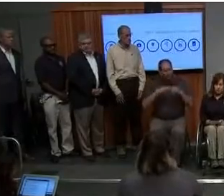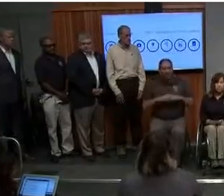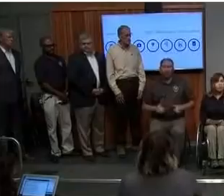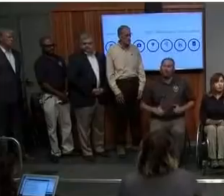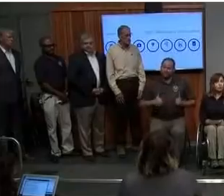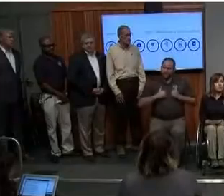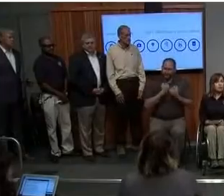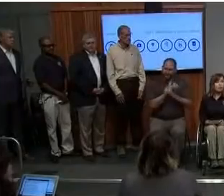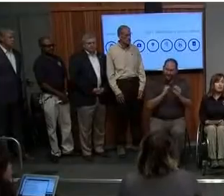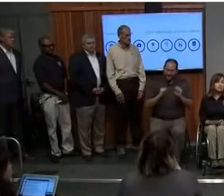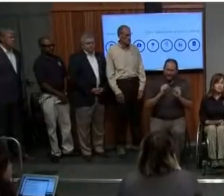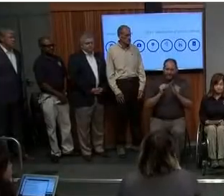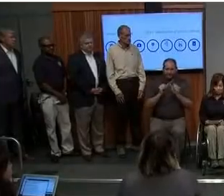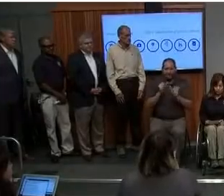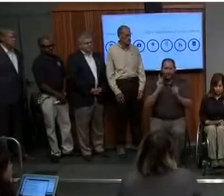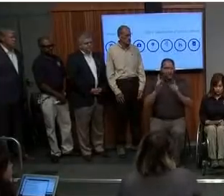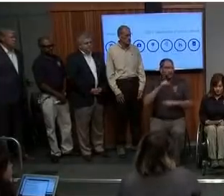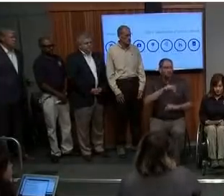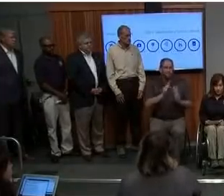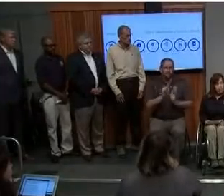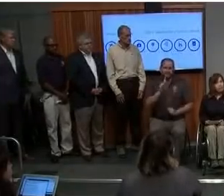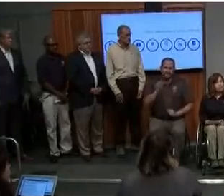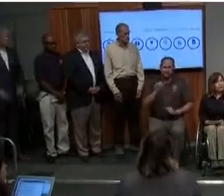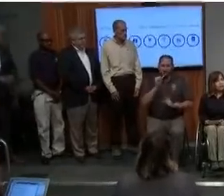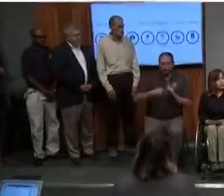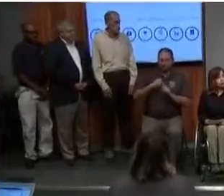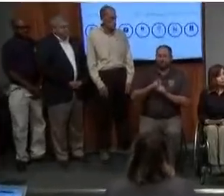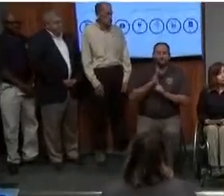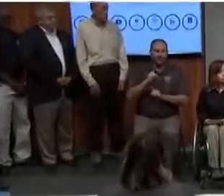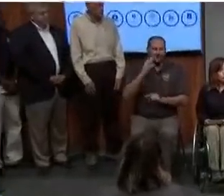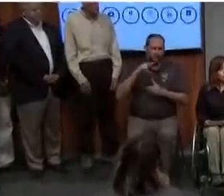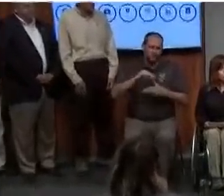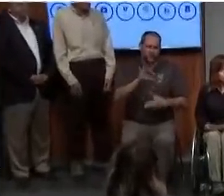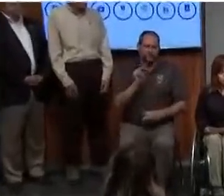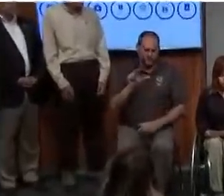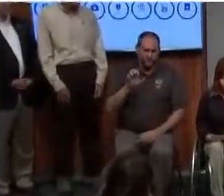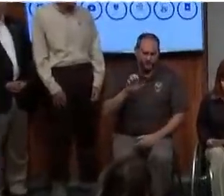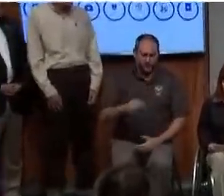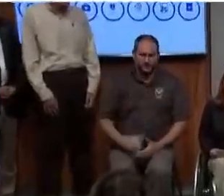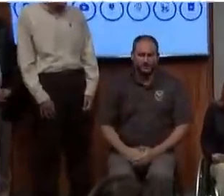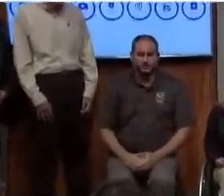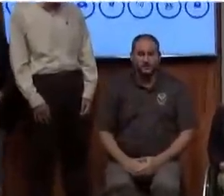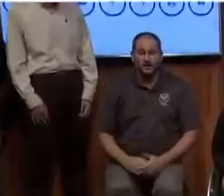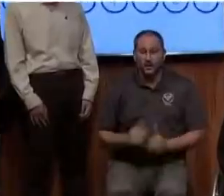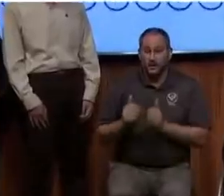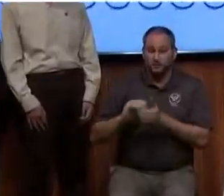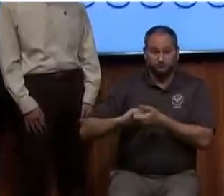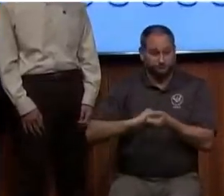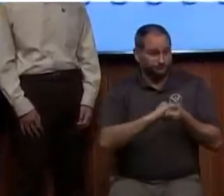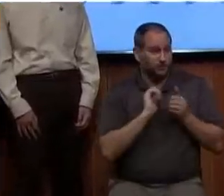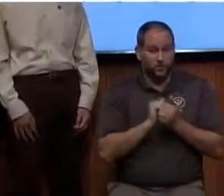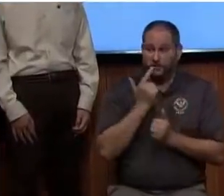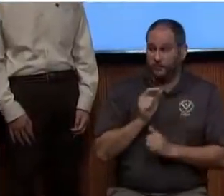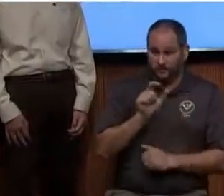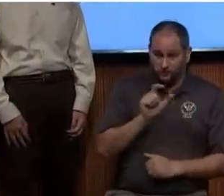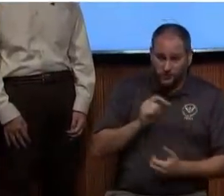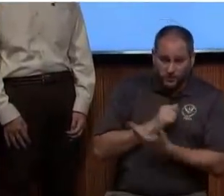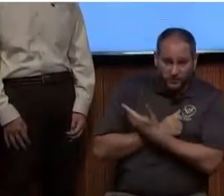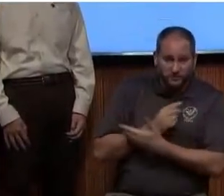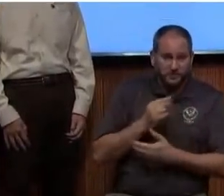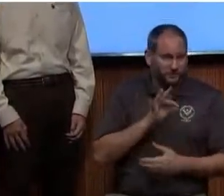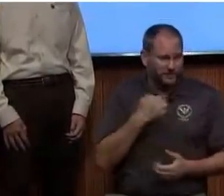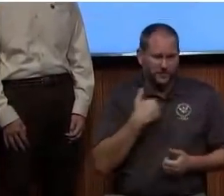disabilities who've been impacted by Florence. Together with the Red Cross and HHS, we're watching New Bern very closely